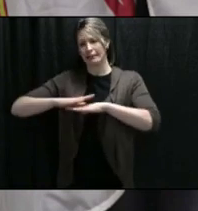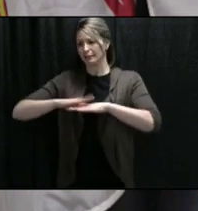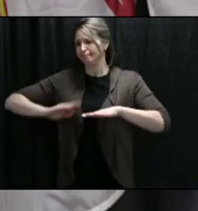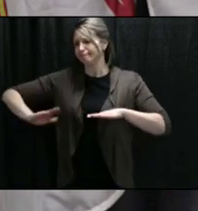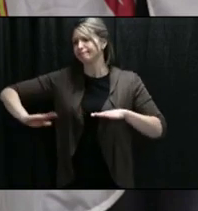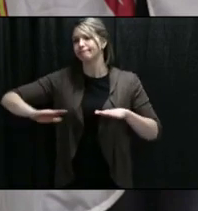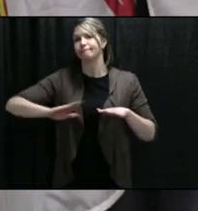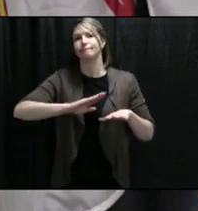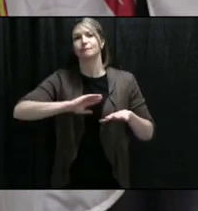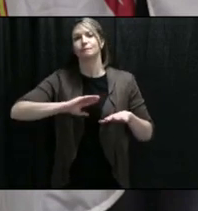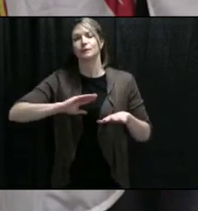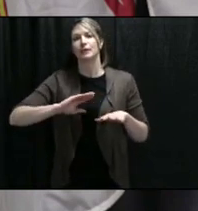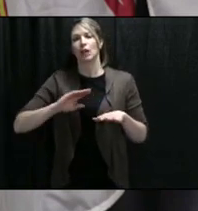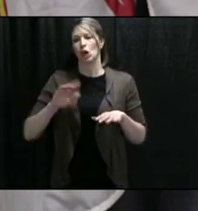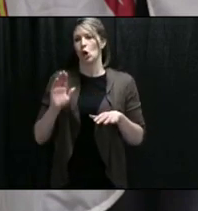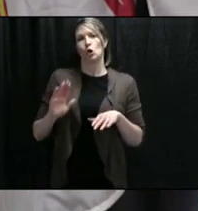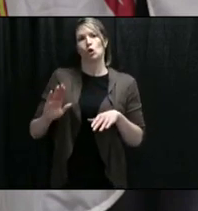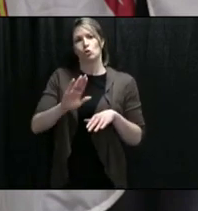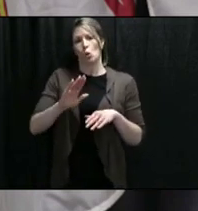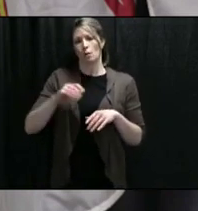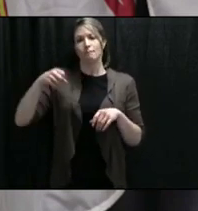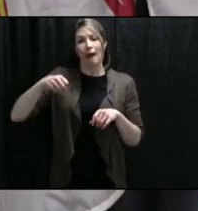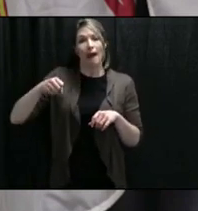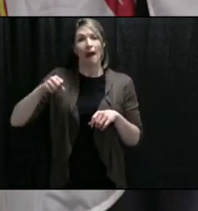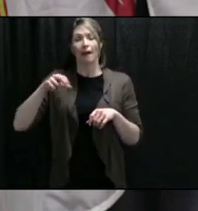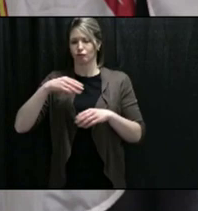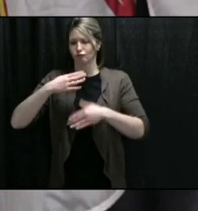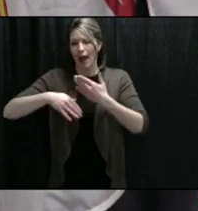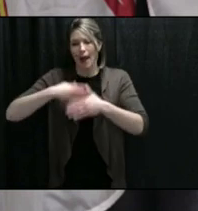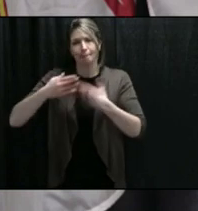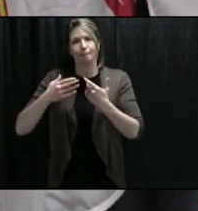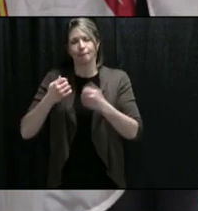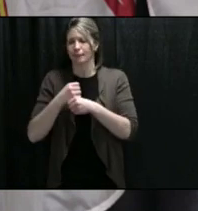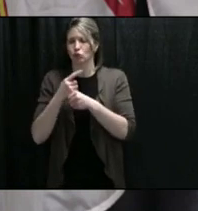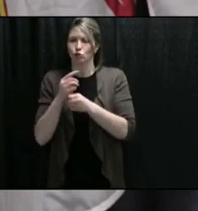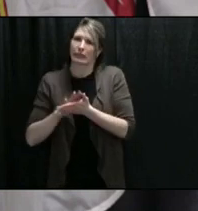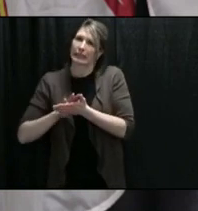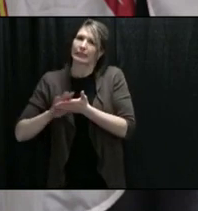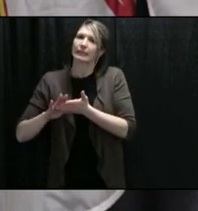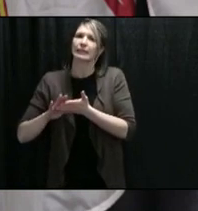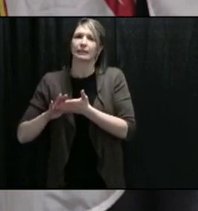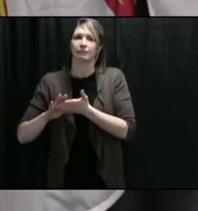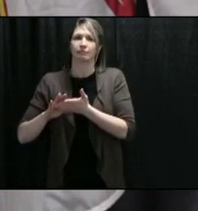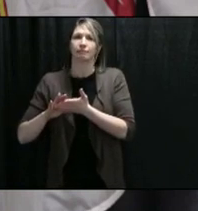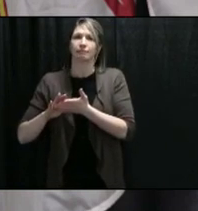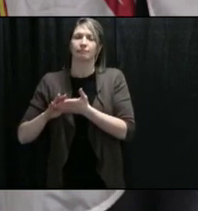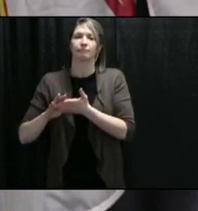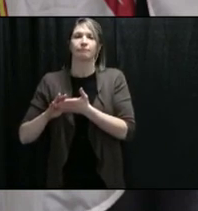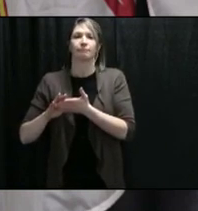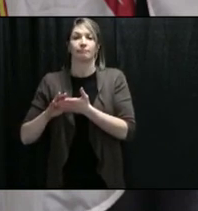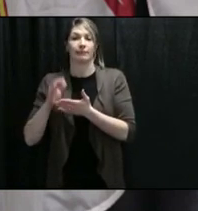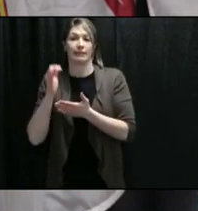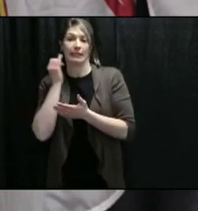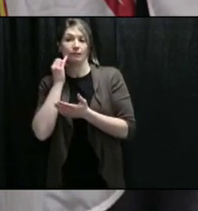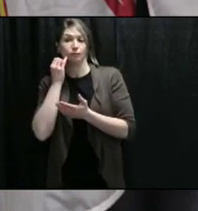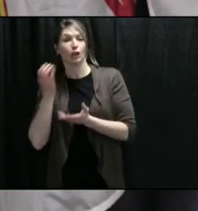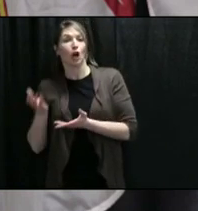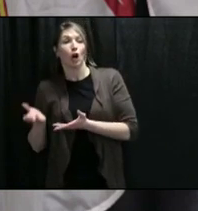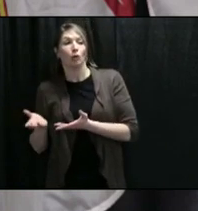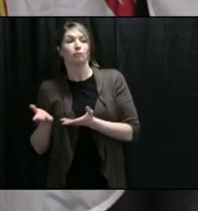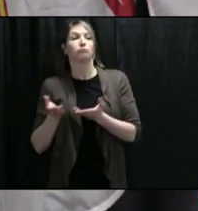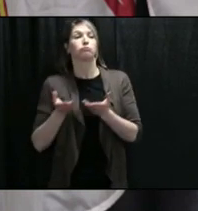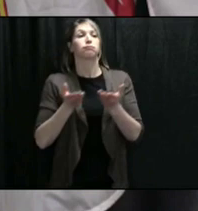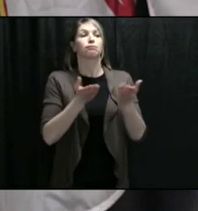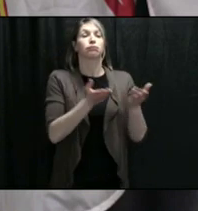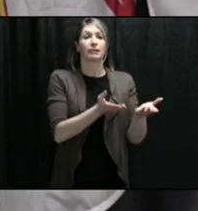food are not contaminated. And, obviously, if you are bringing it to a loved one's home,